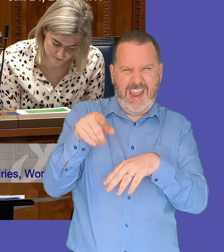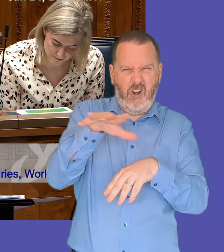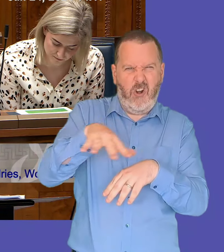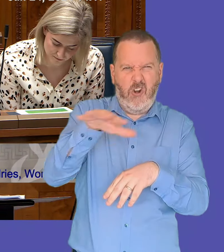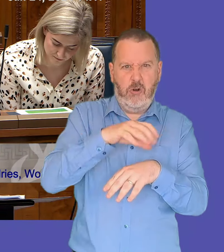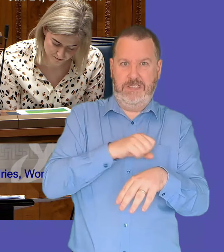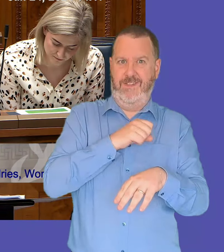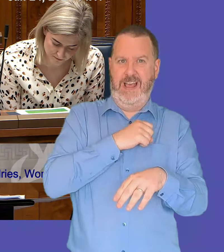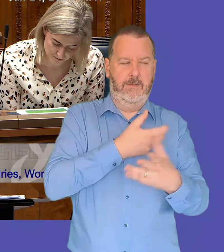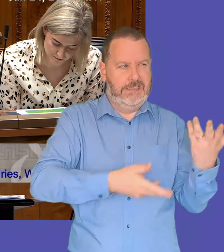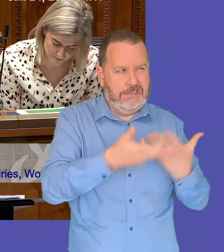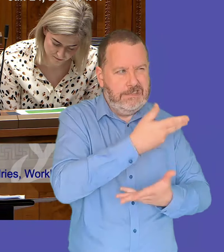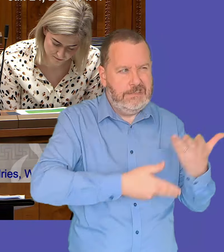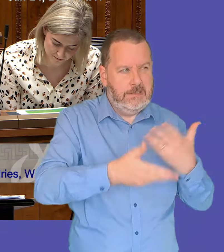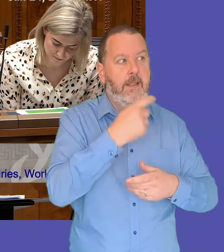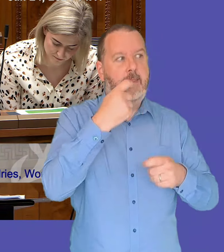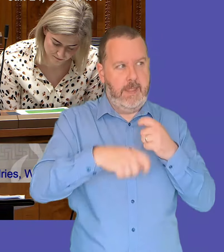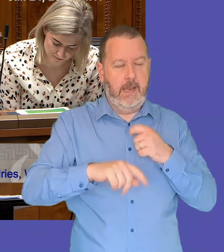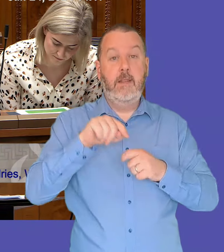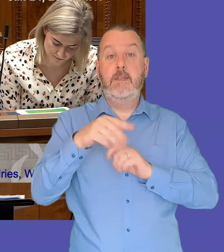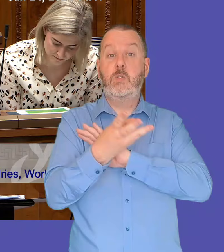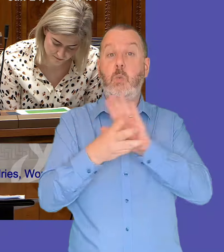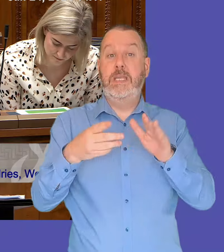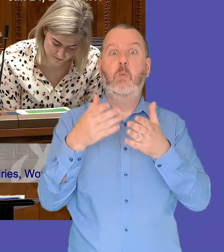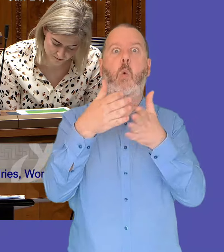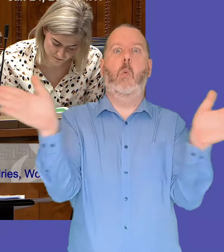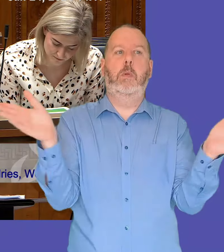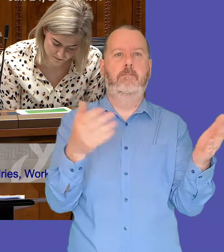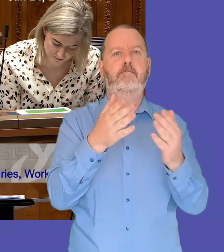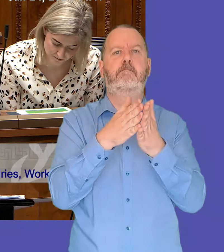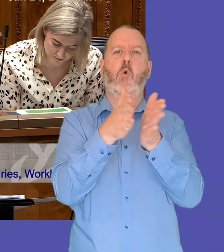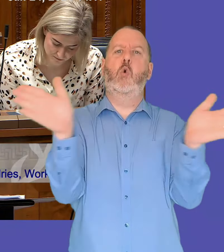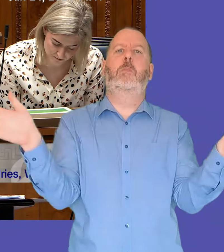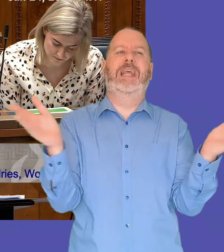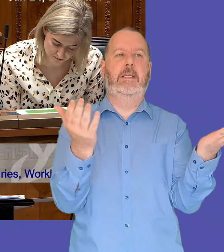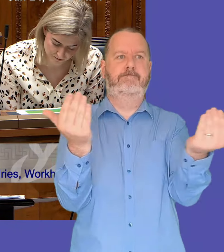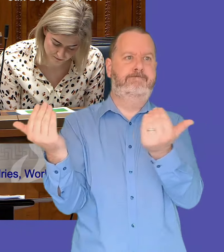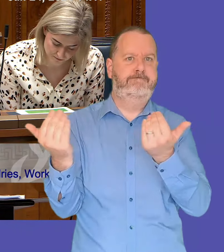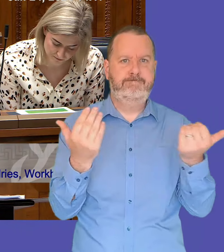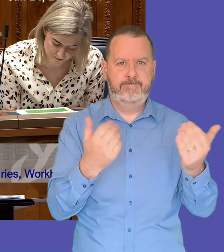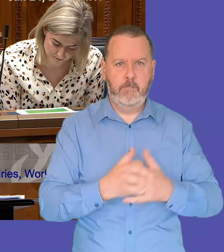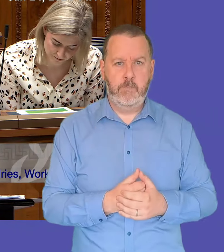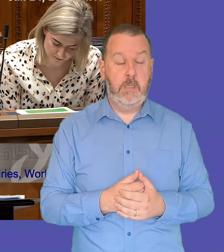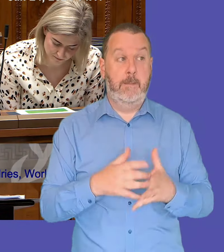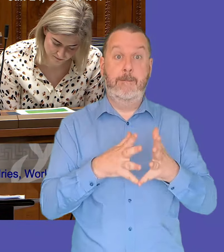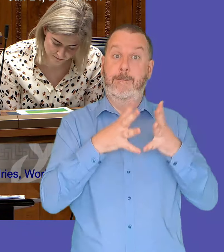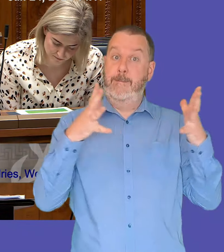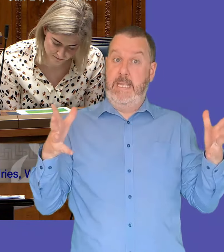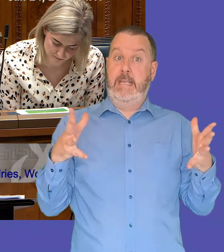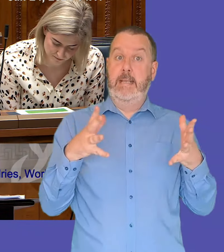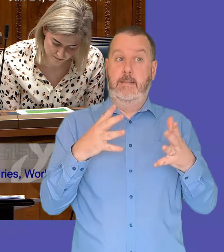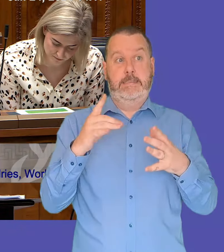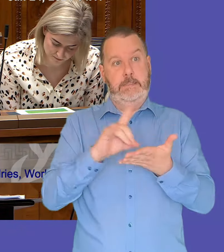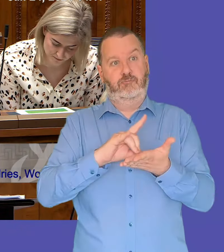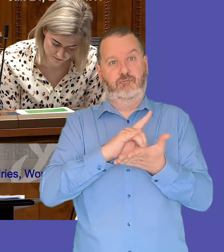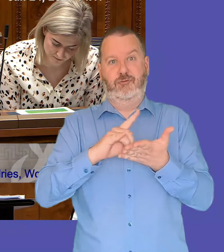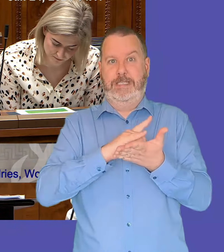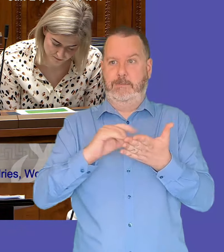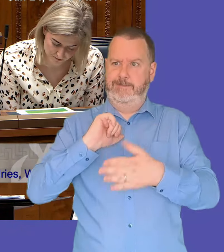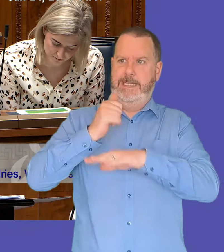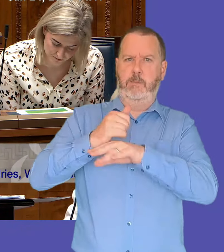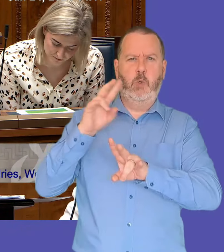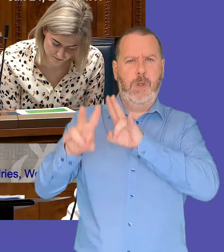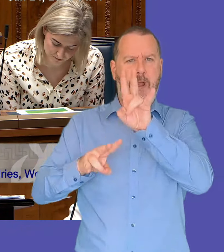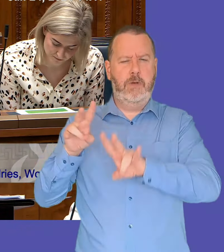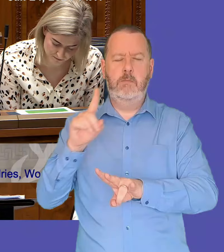tomorrow and opening the public consultation later in the week this is a major milestone but there are a number of complex and sensitive issues for us to